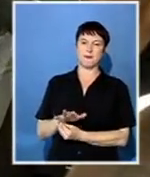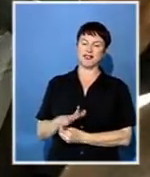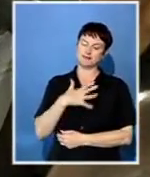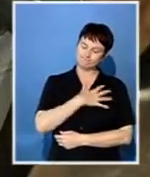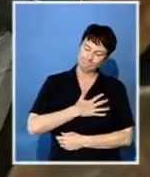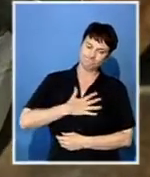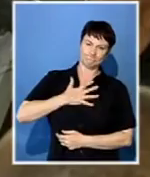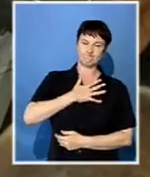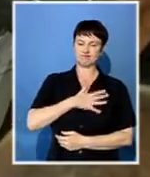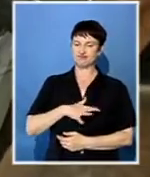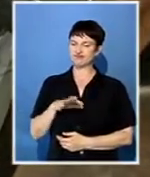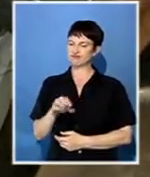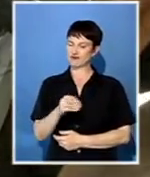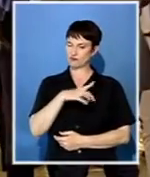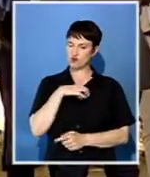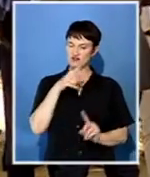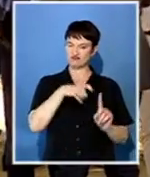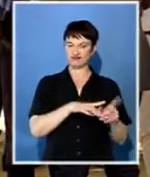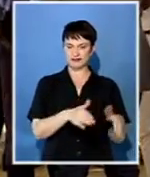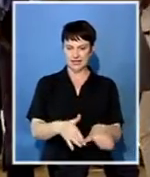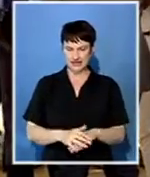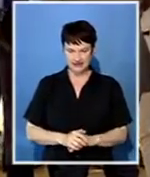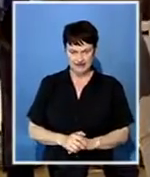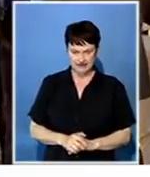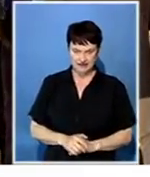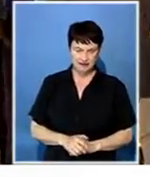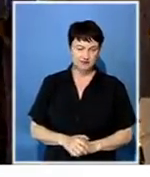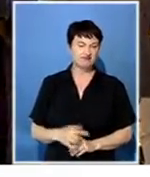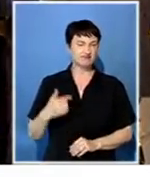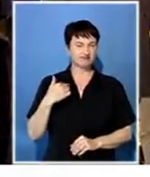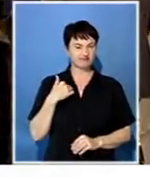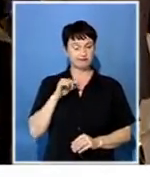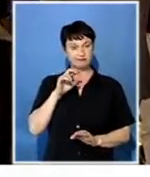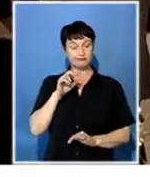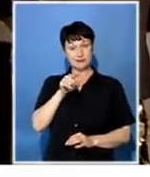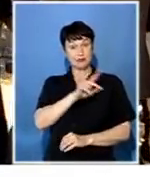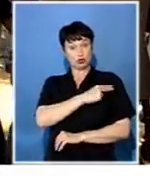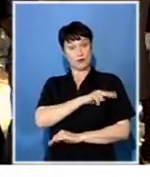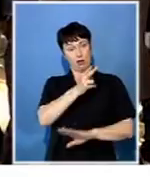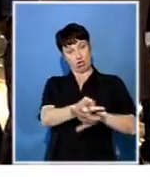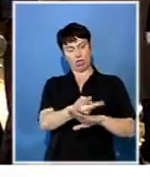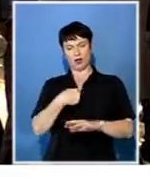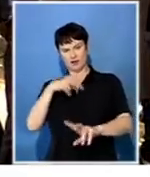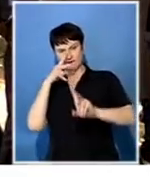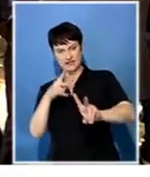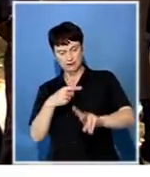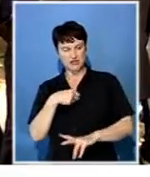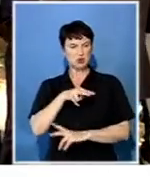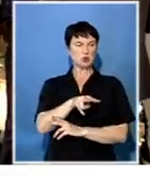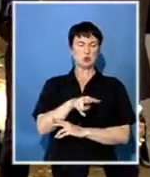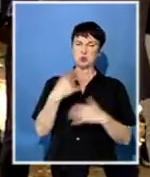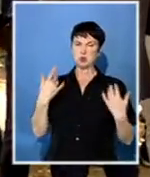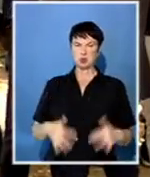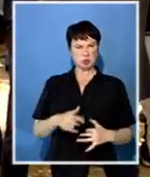to come to terms with the loss. The pain started when we saw him in hospital, how he was suffering from the